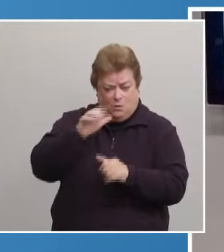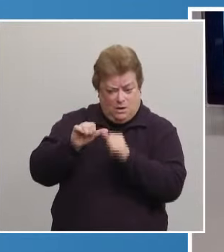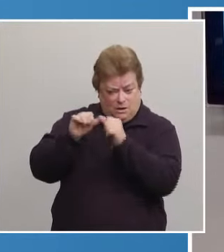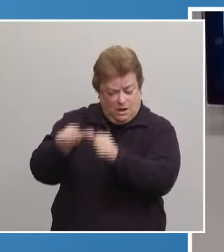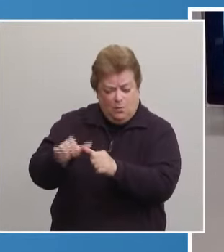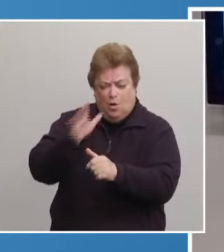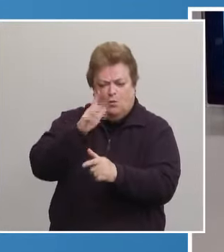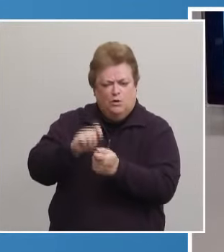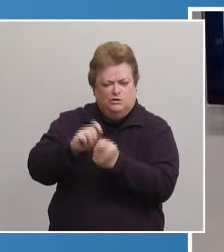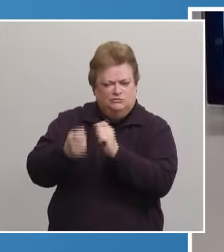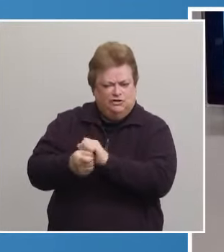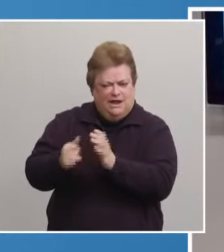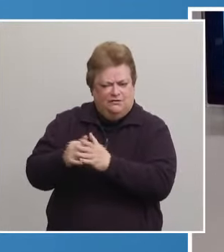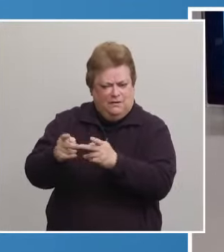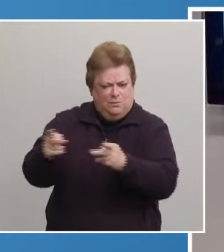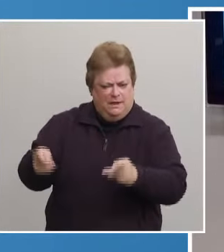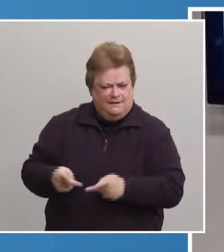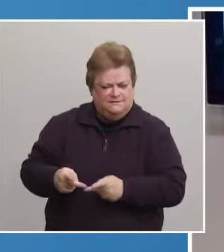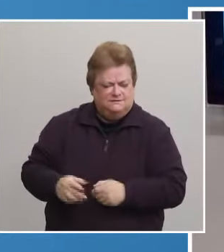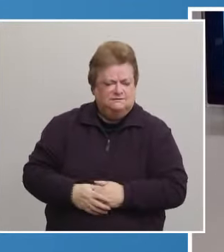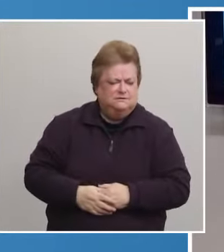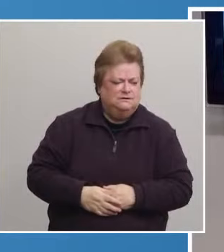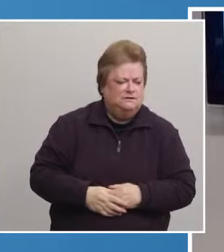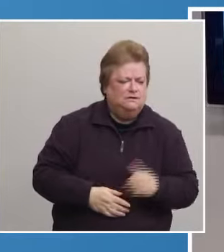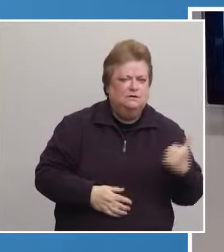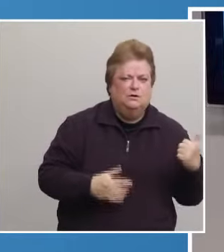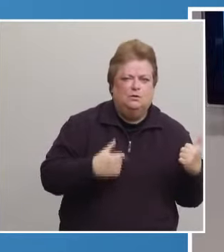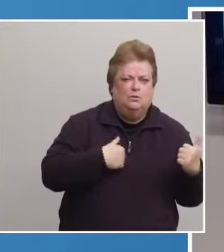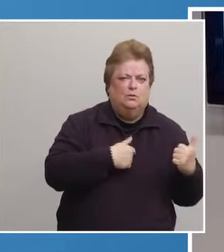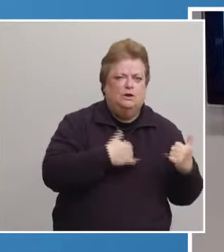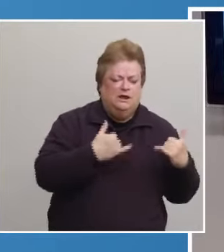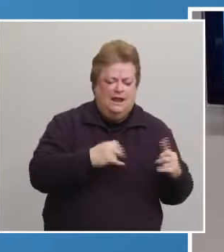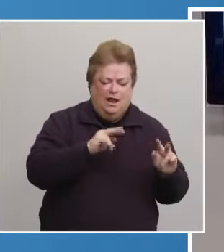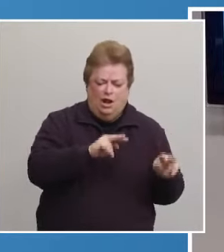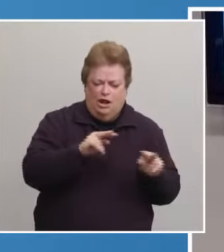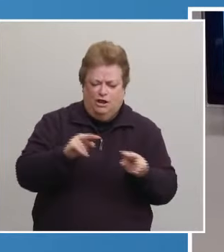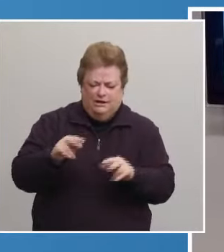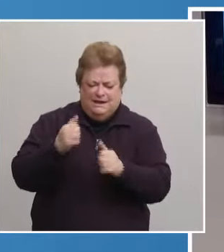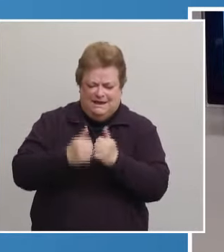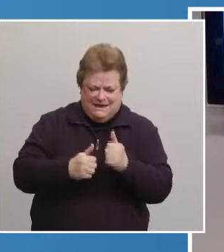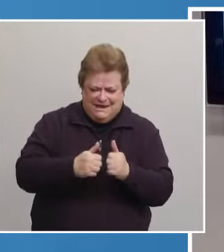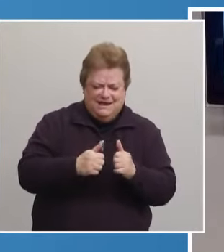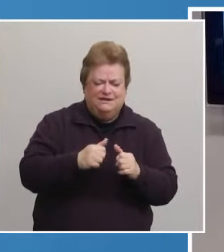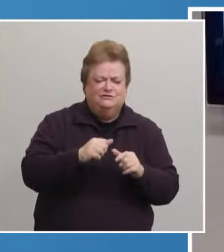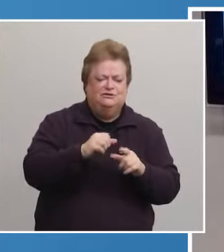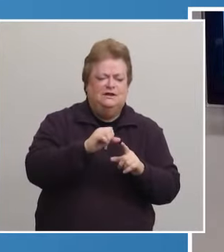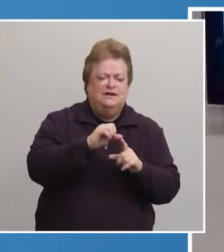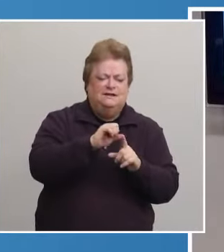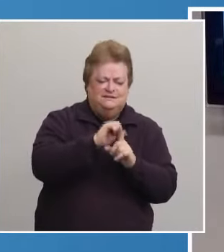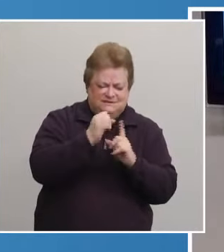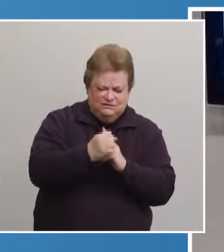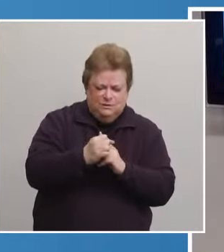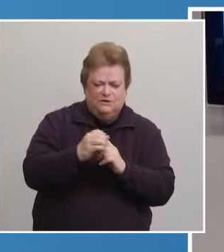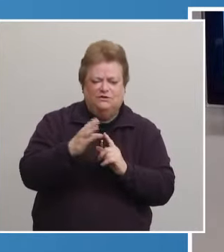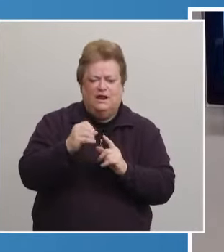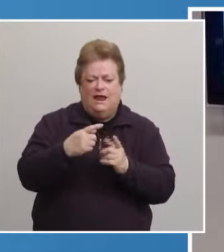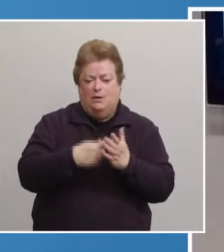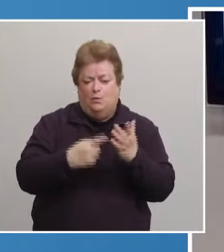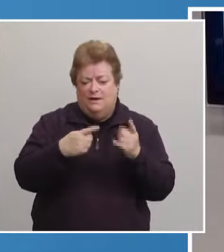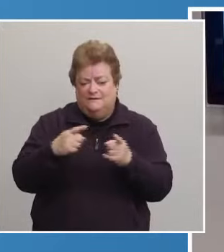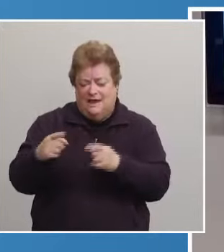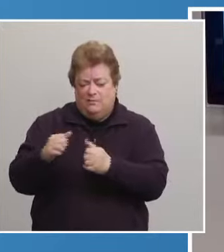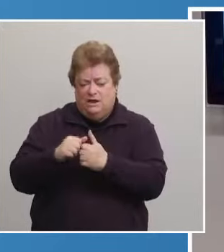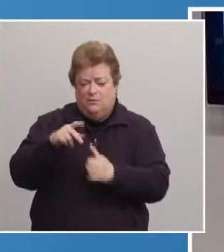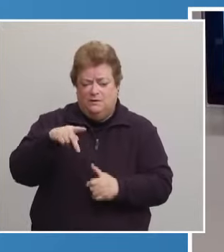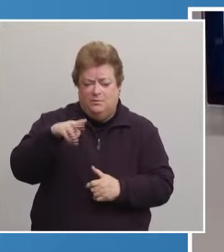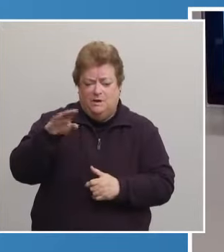that change? You know, we're looking at each situation and the availability of PBA and where we